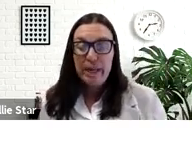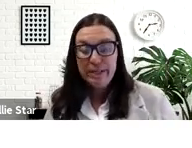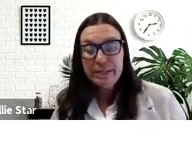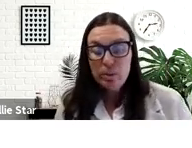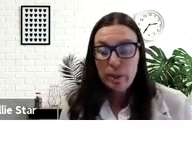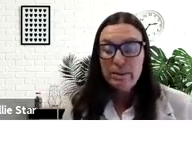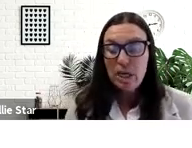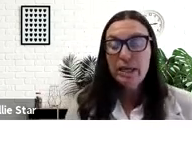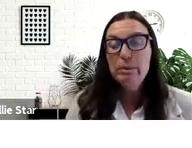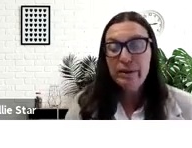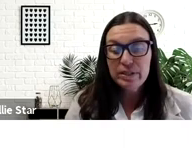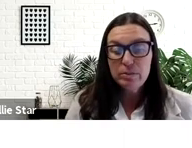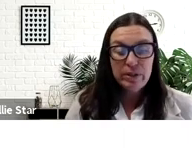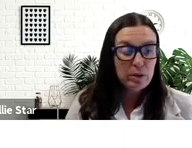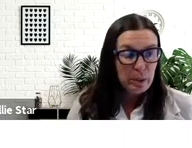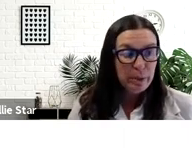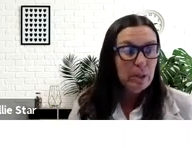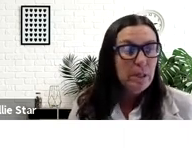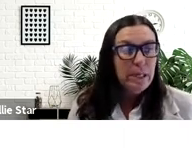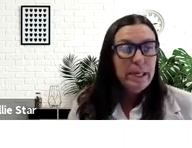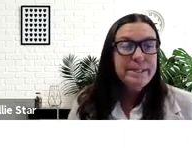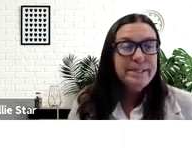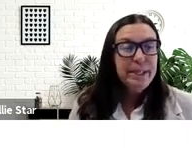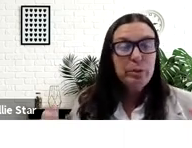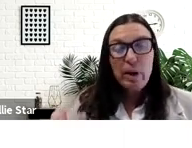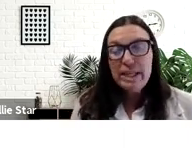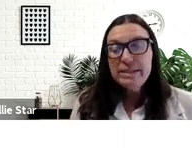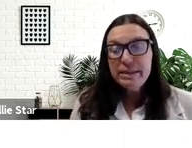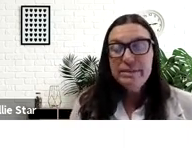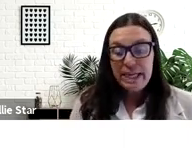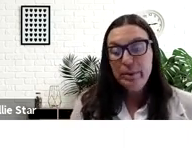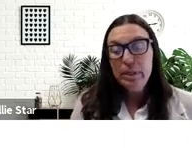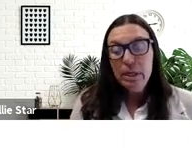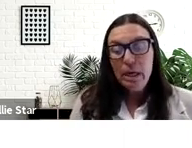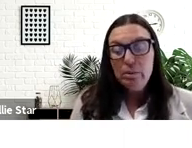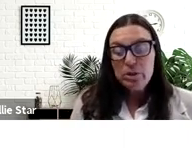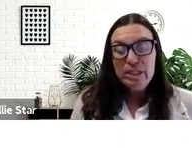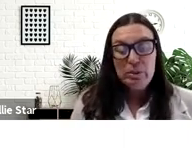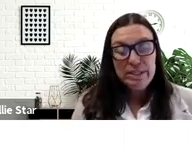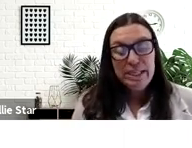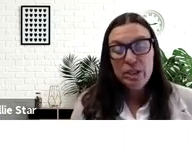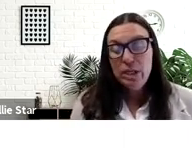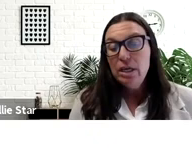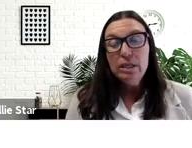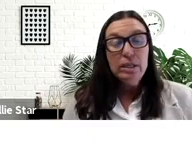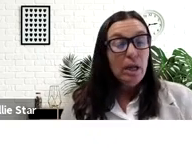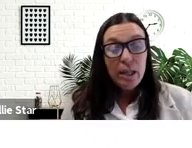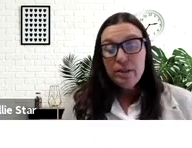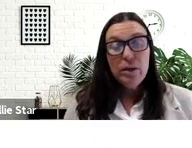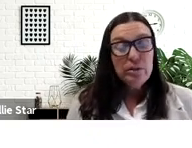recommend when I'm talking about this with other people is that you write stuff down during this presentation,